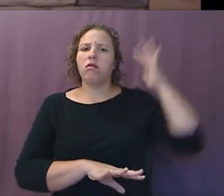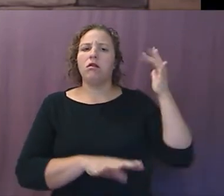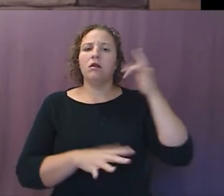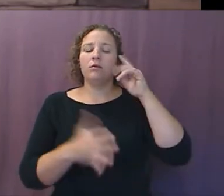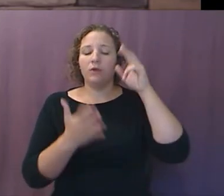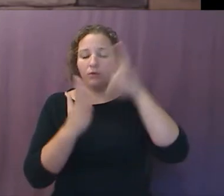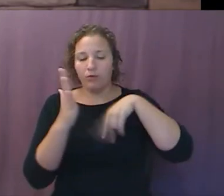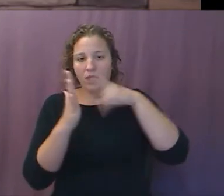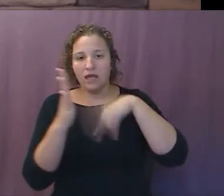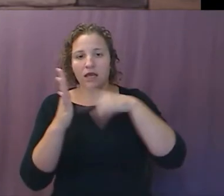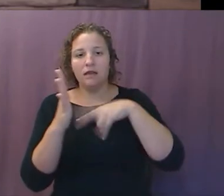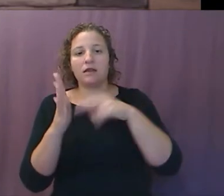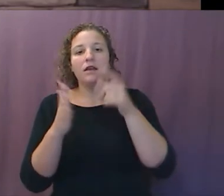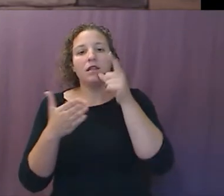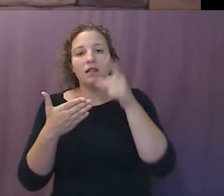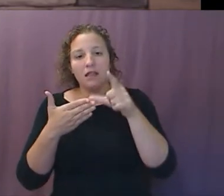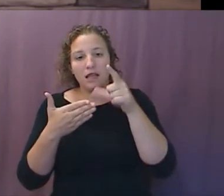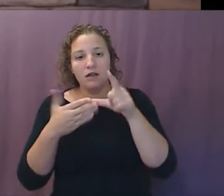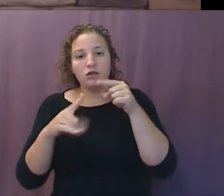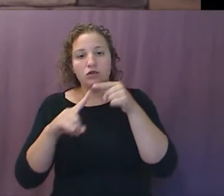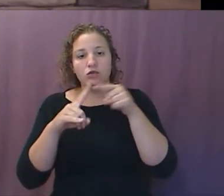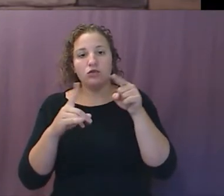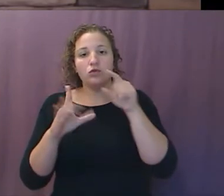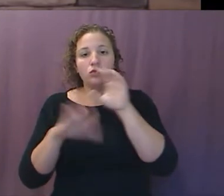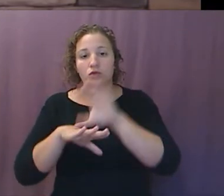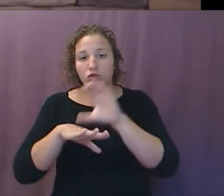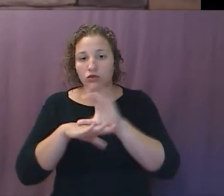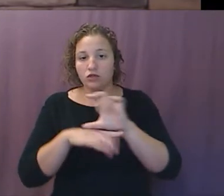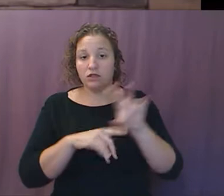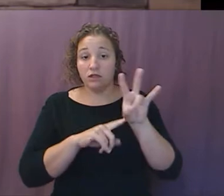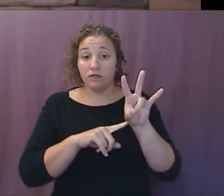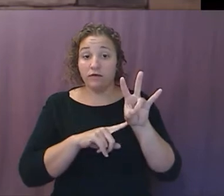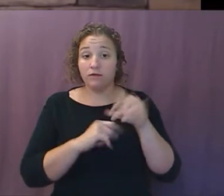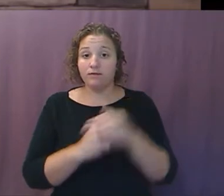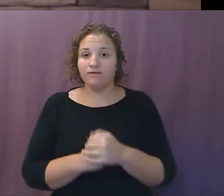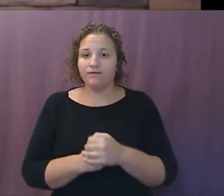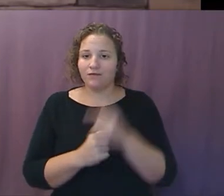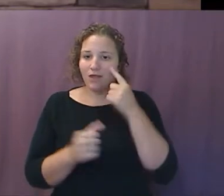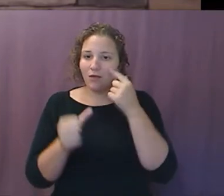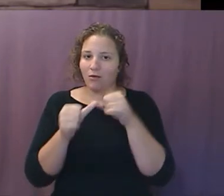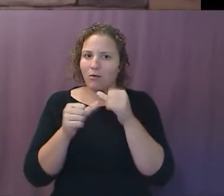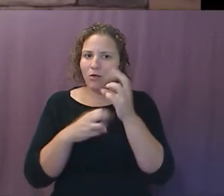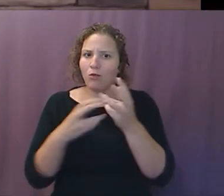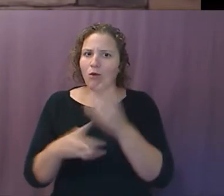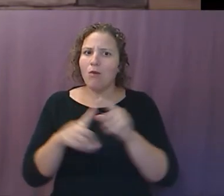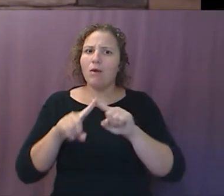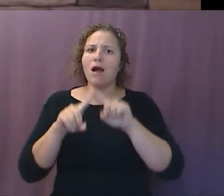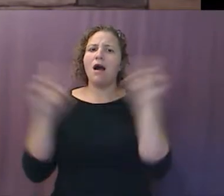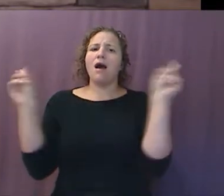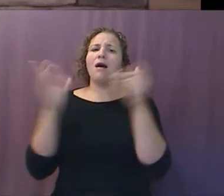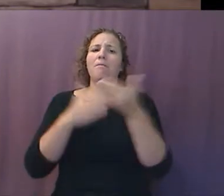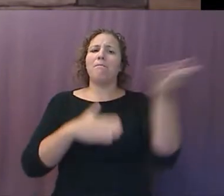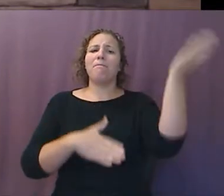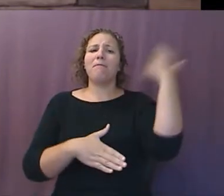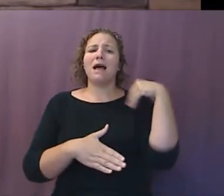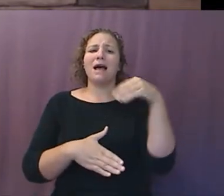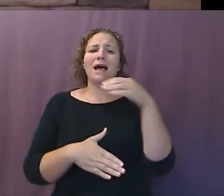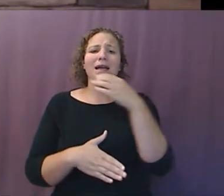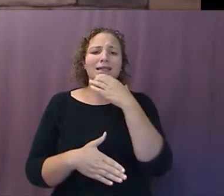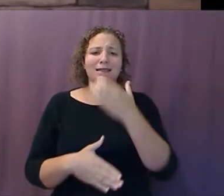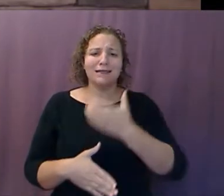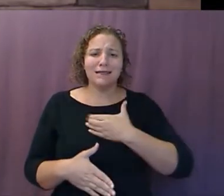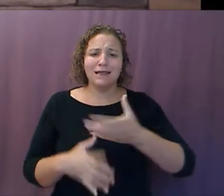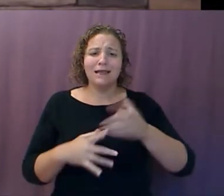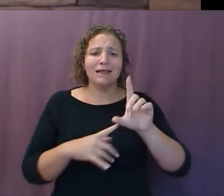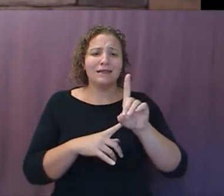churches? And how many remember it was a whole different world when we were going through the letters to the seven churches? You know, you could go into stores without masks and